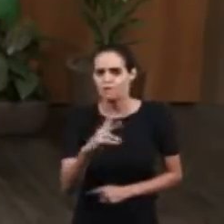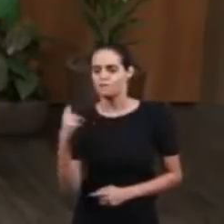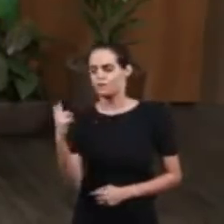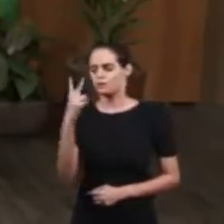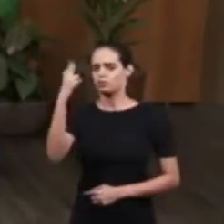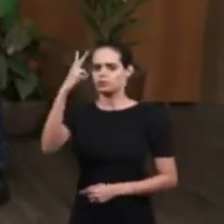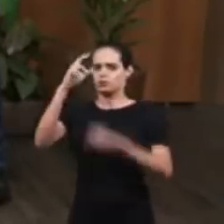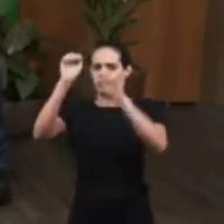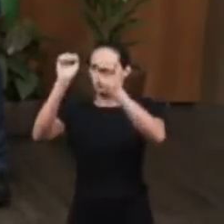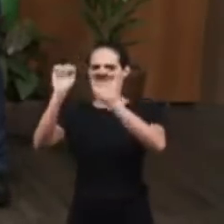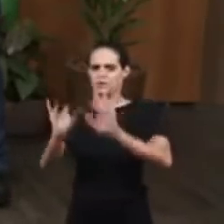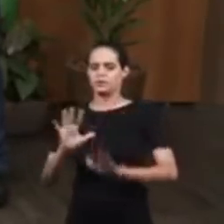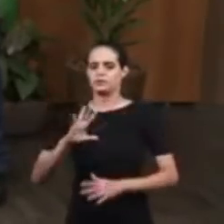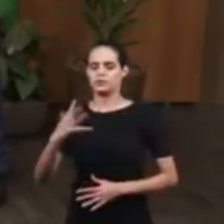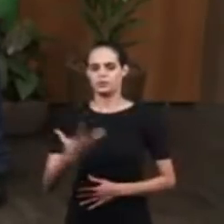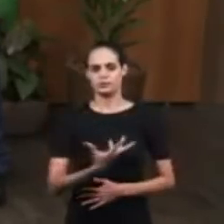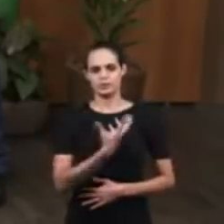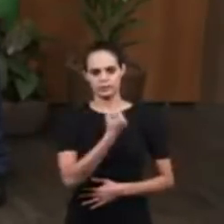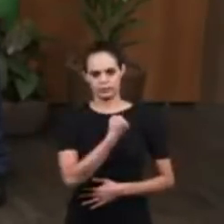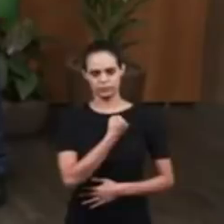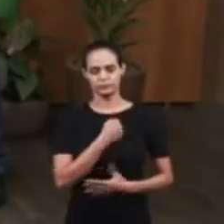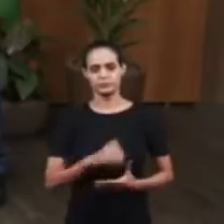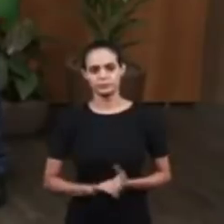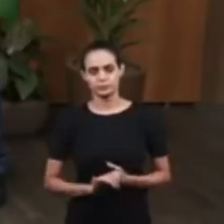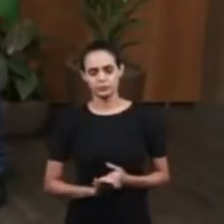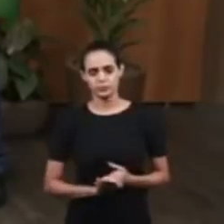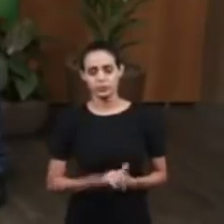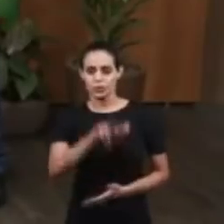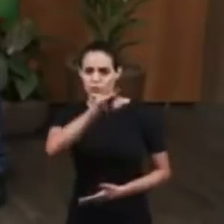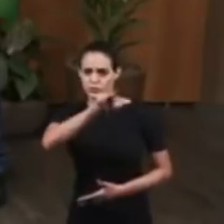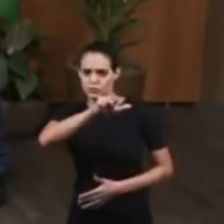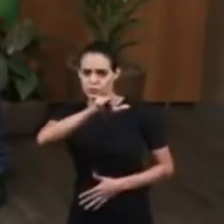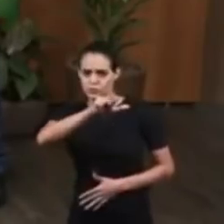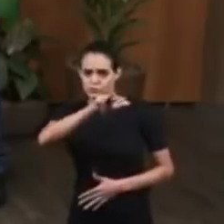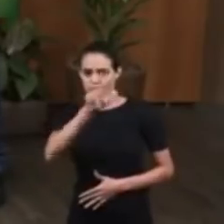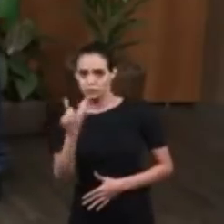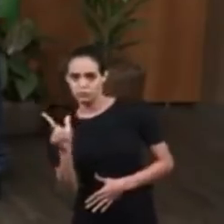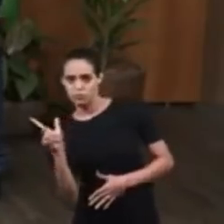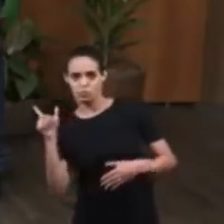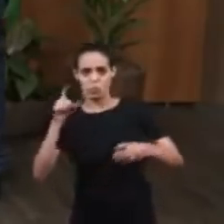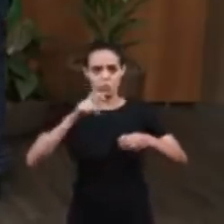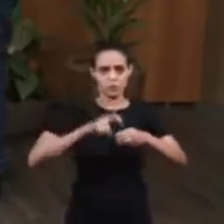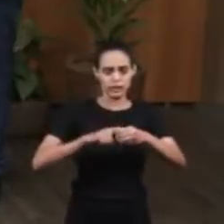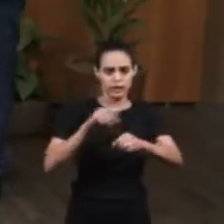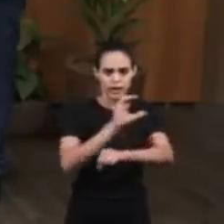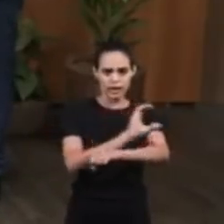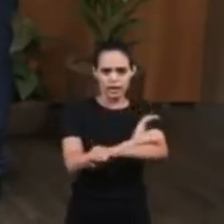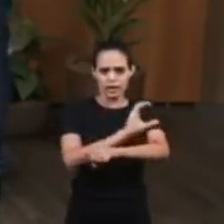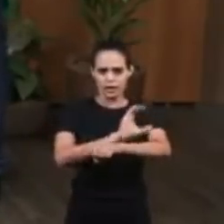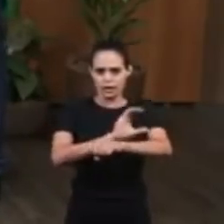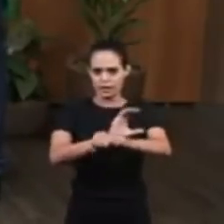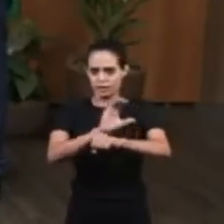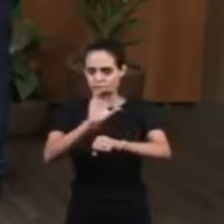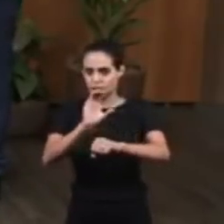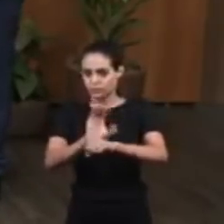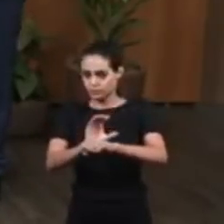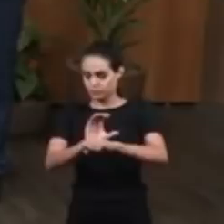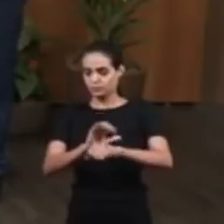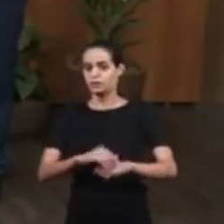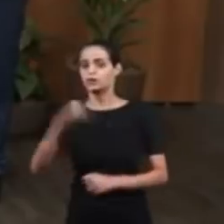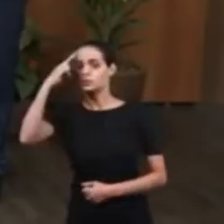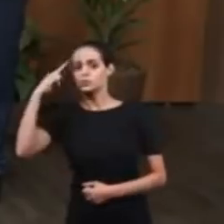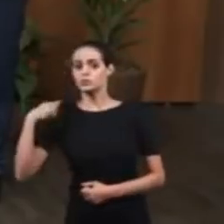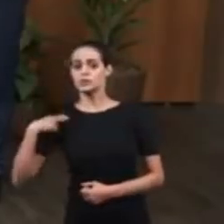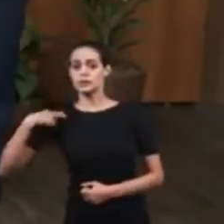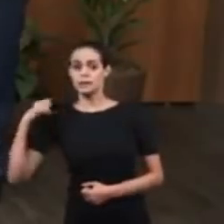During his brother's journey back home, Joseph sent one of his servants to reach them and ask them a